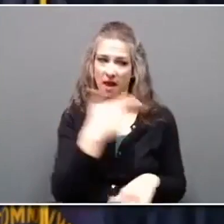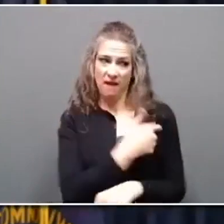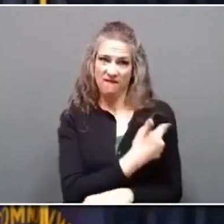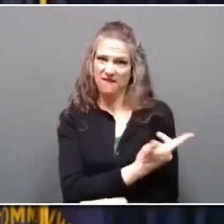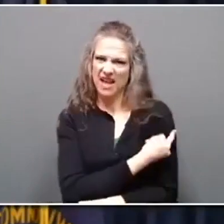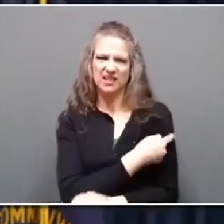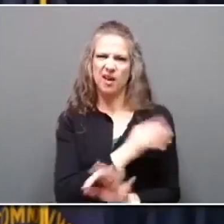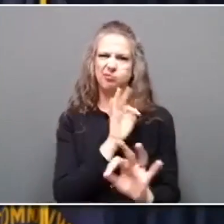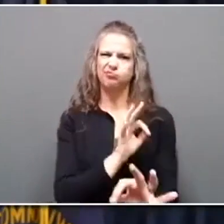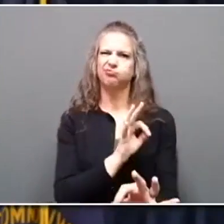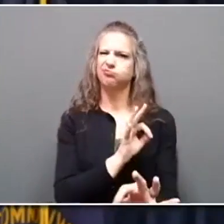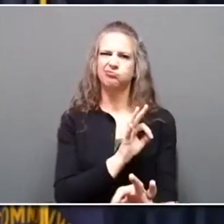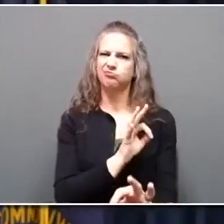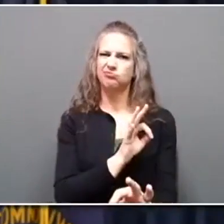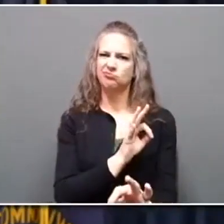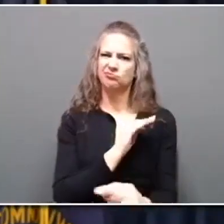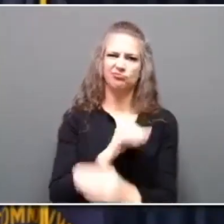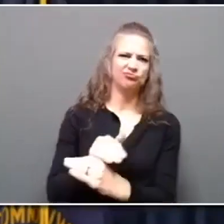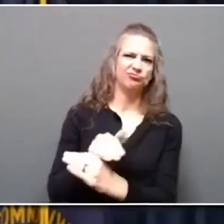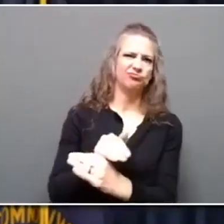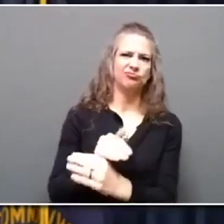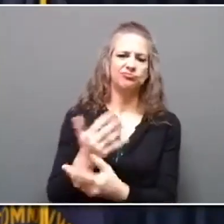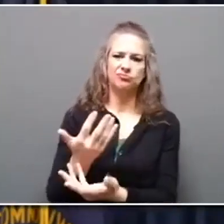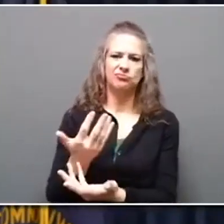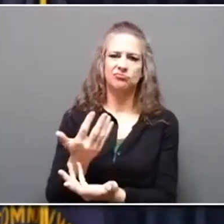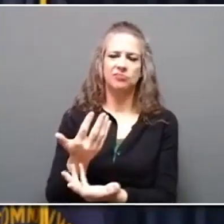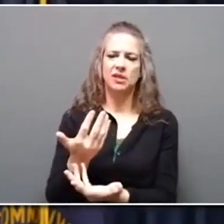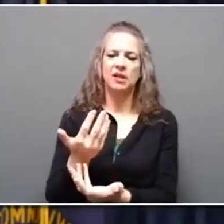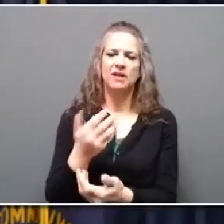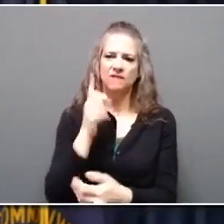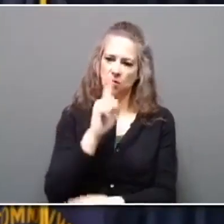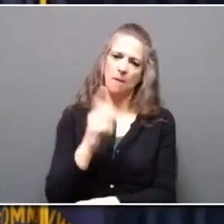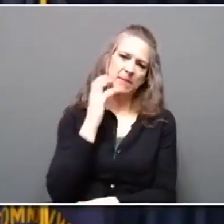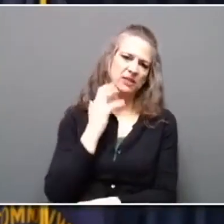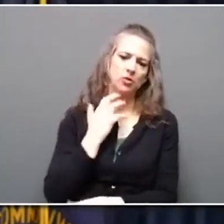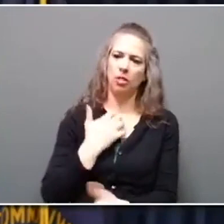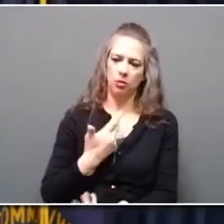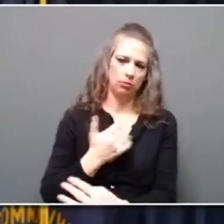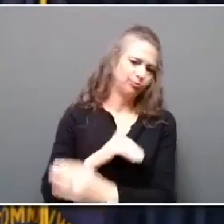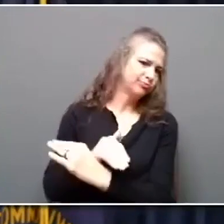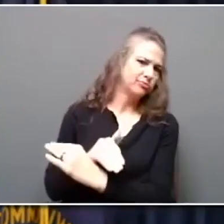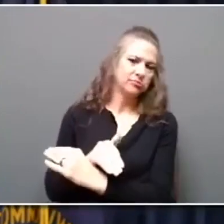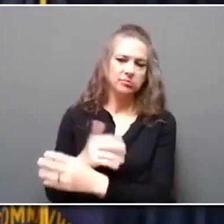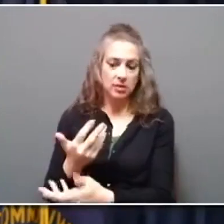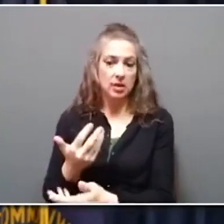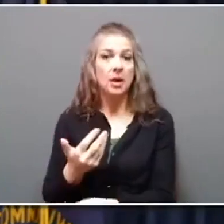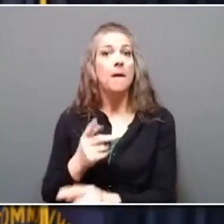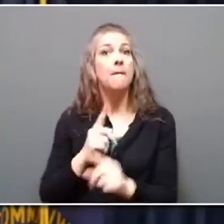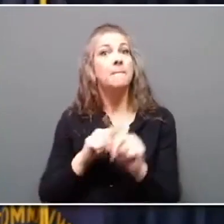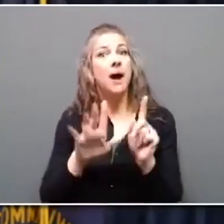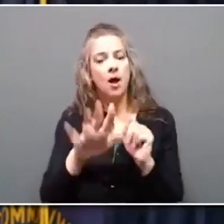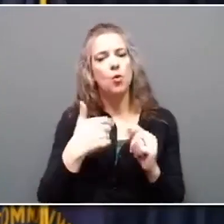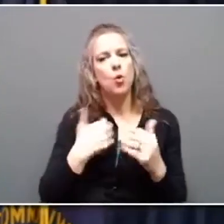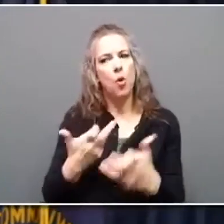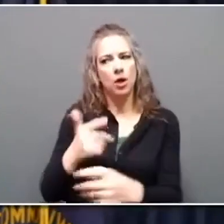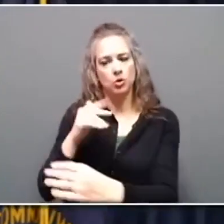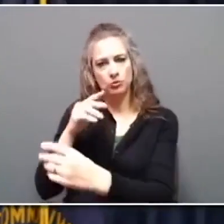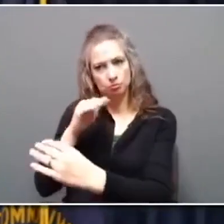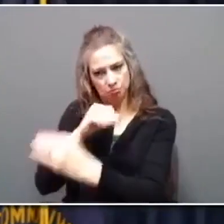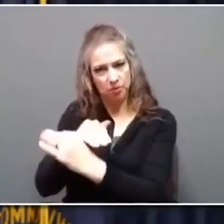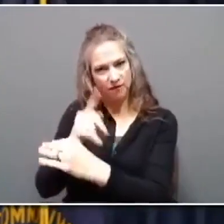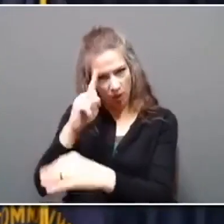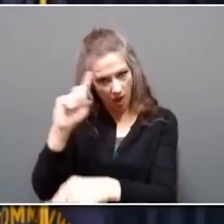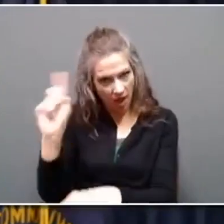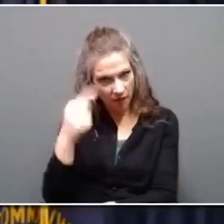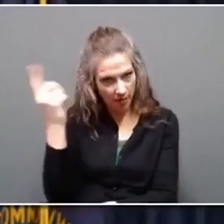that effective for measles. It stops it dead in its tracks, and we want to stop measles dead in its tracks before it stops other people in their tracks and